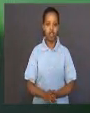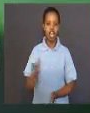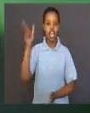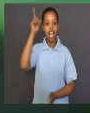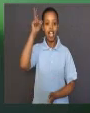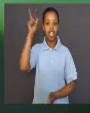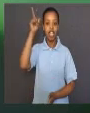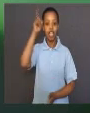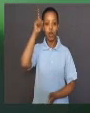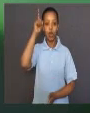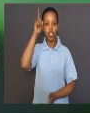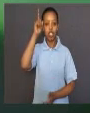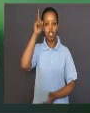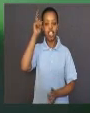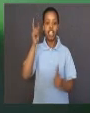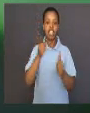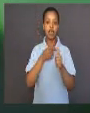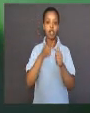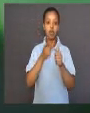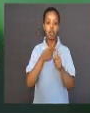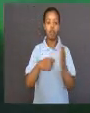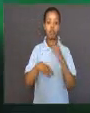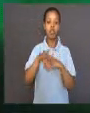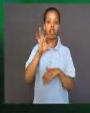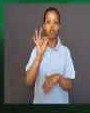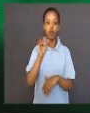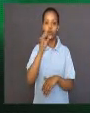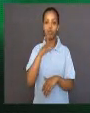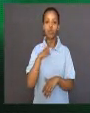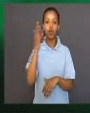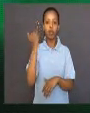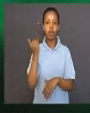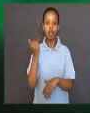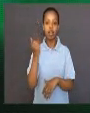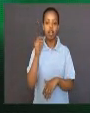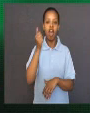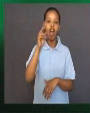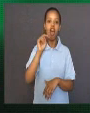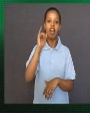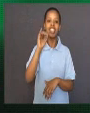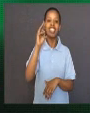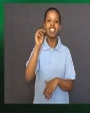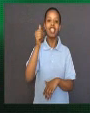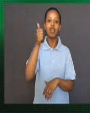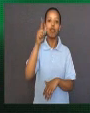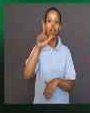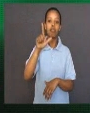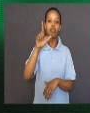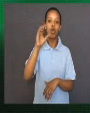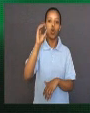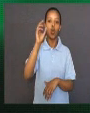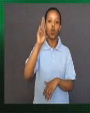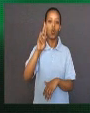Leeuwenhoek first observed what he called animalcules, which we now